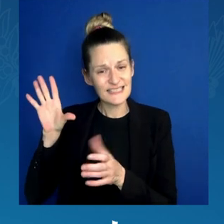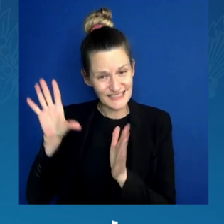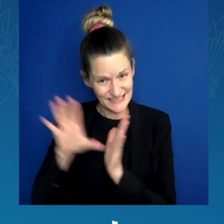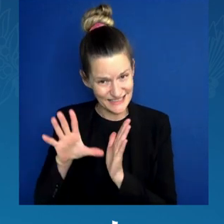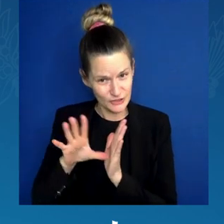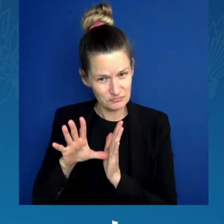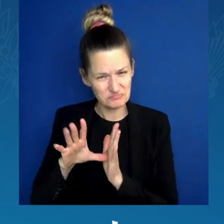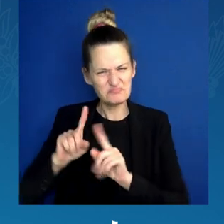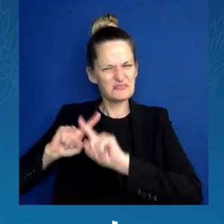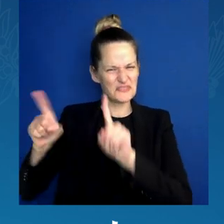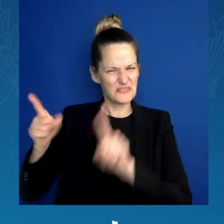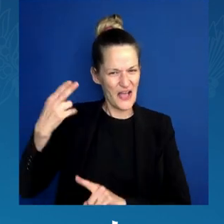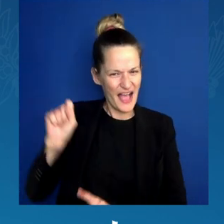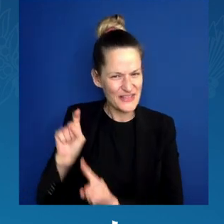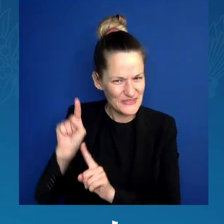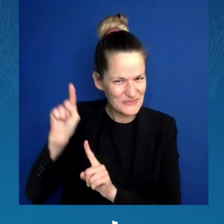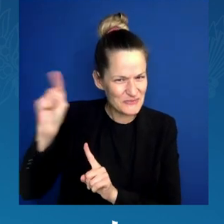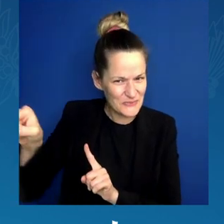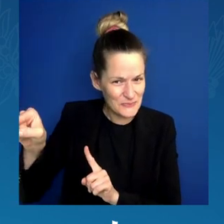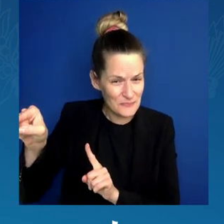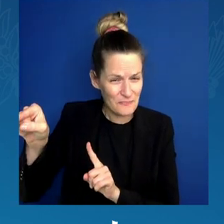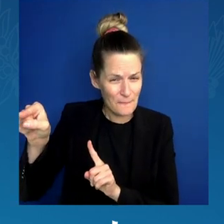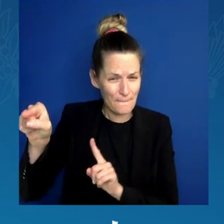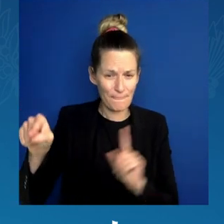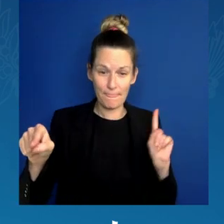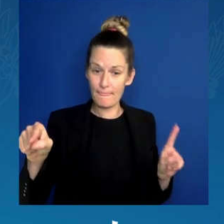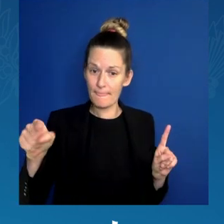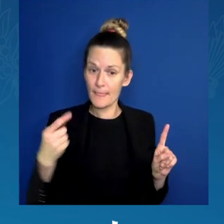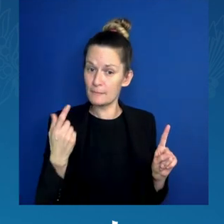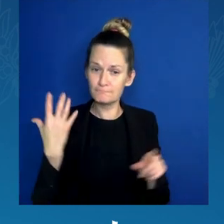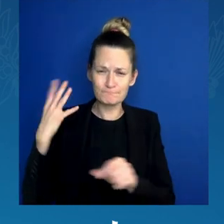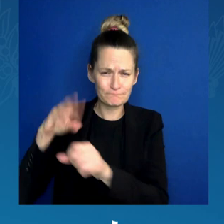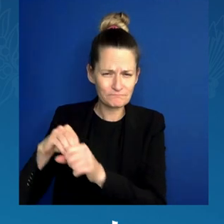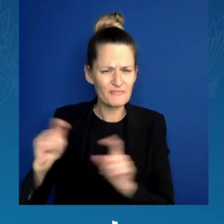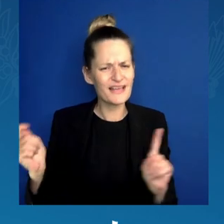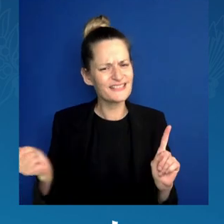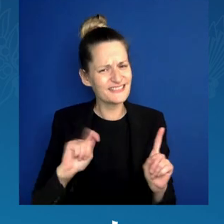And he is a volunteer nursing aide at Beaumont Hospital.